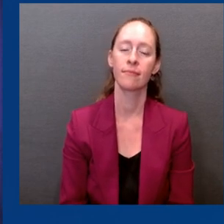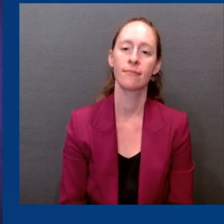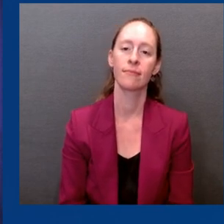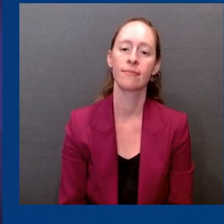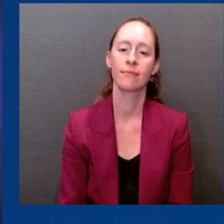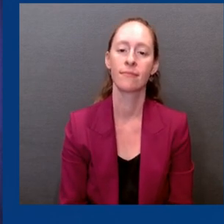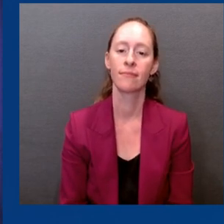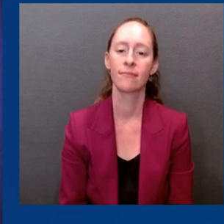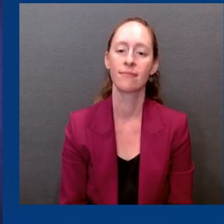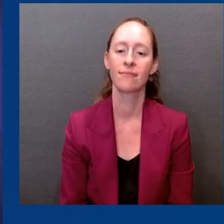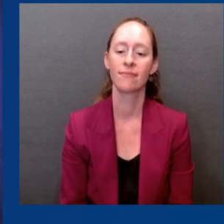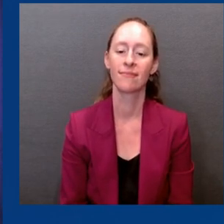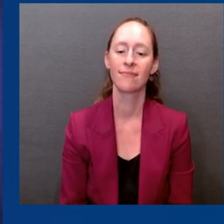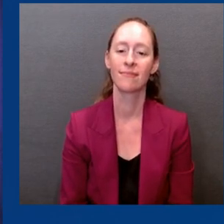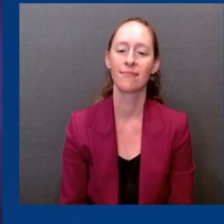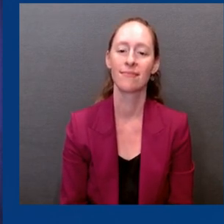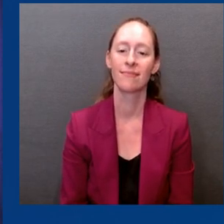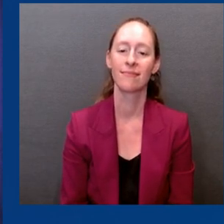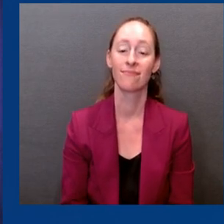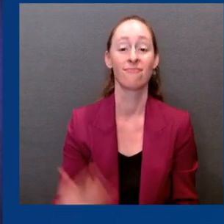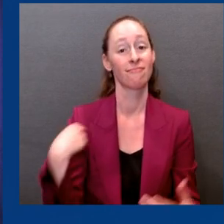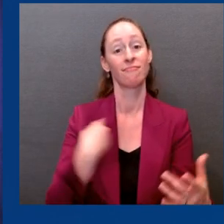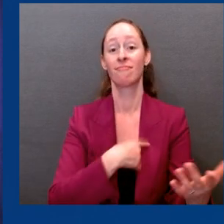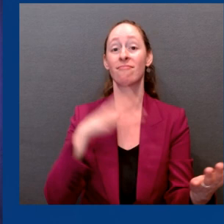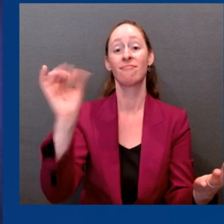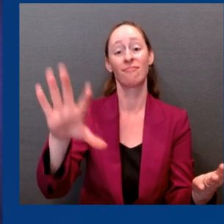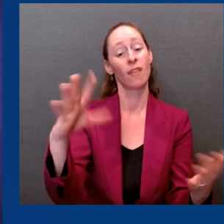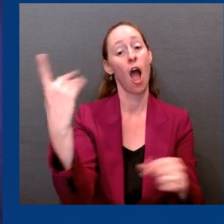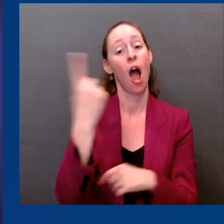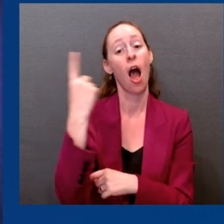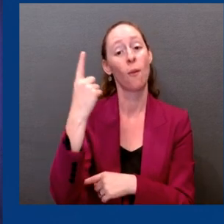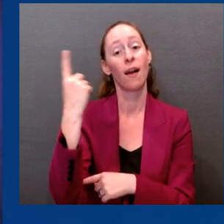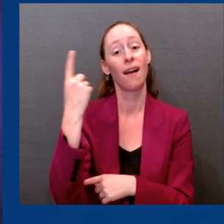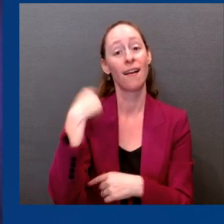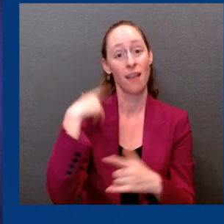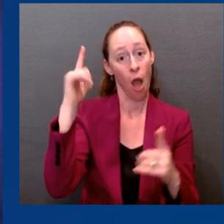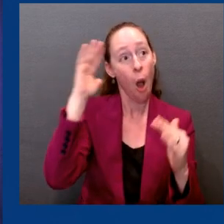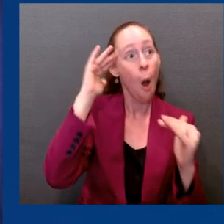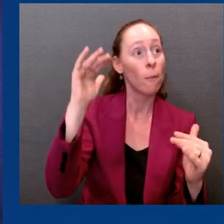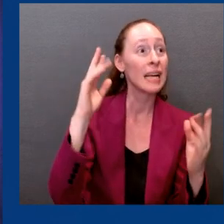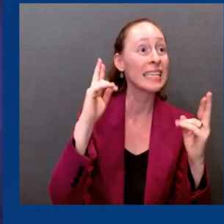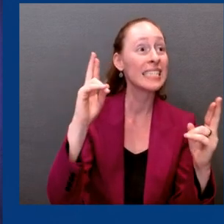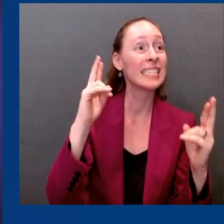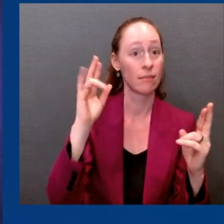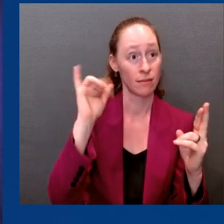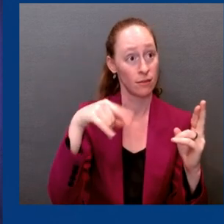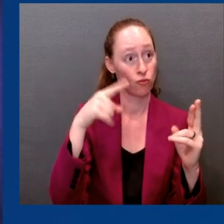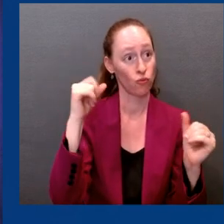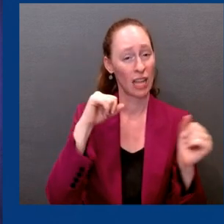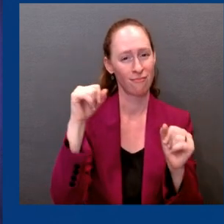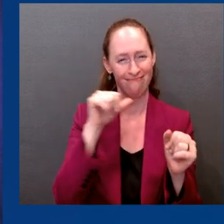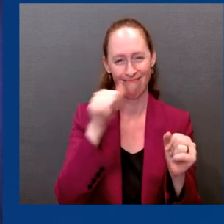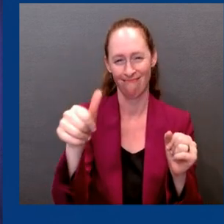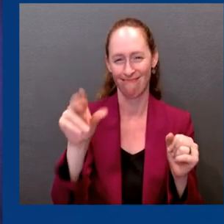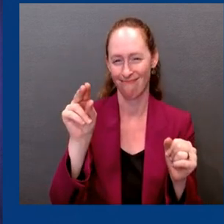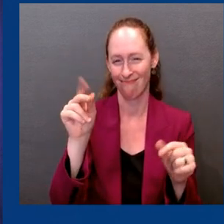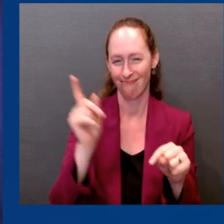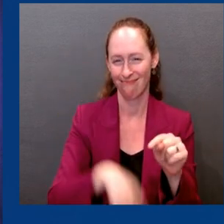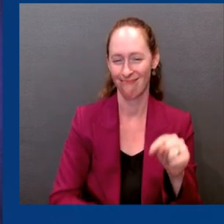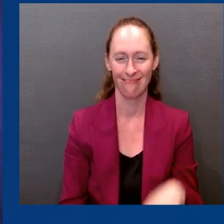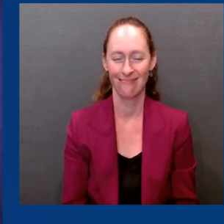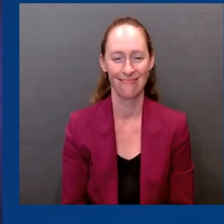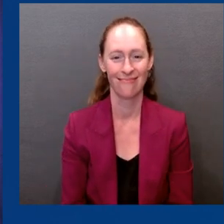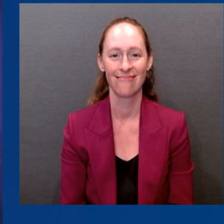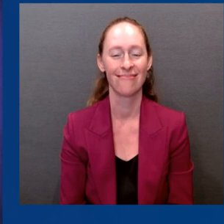So we're not planning or hoping on any one specific outcome. Obviously, we all hope that the viral evolution slows down. But